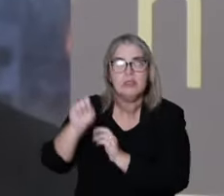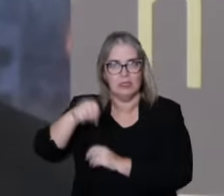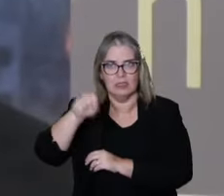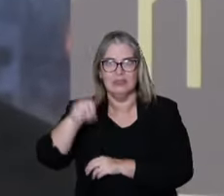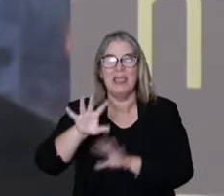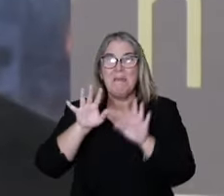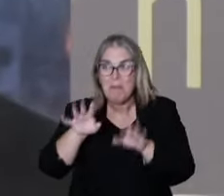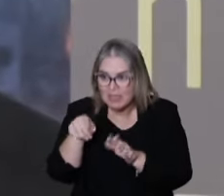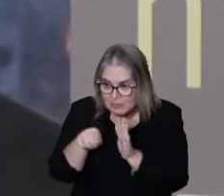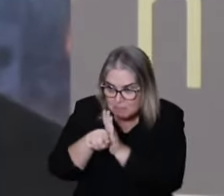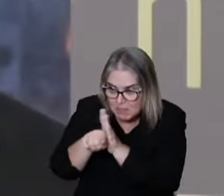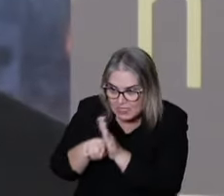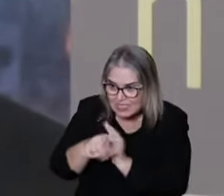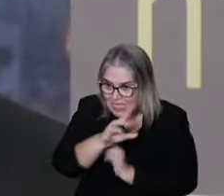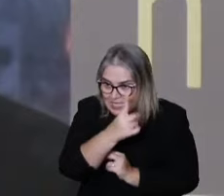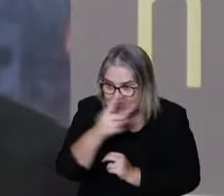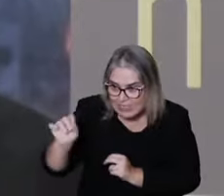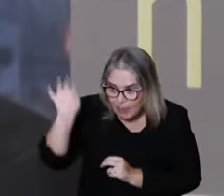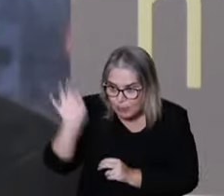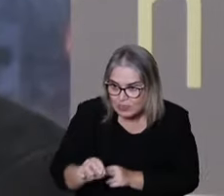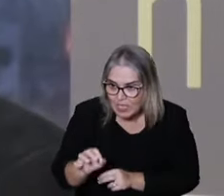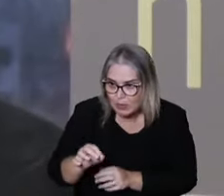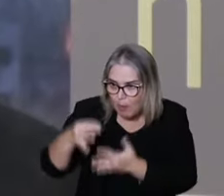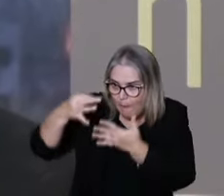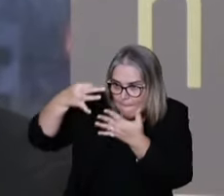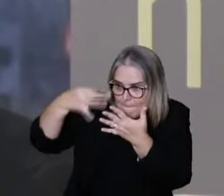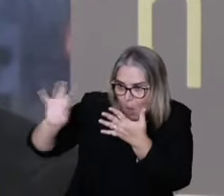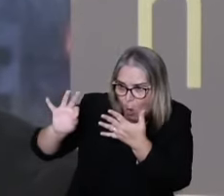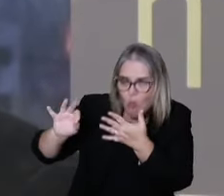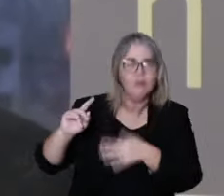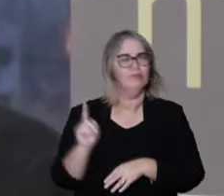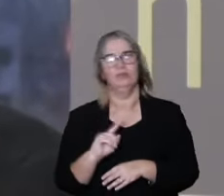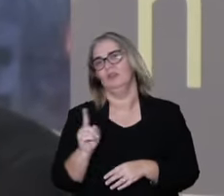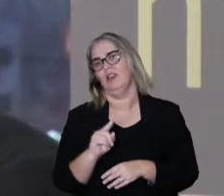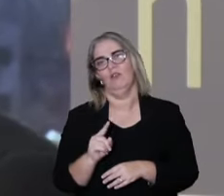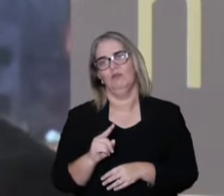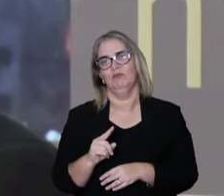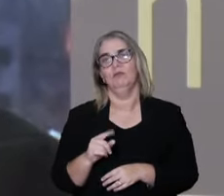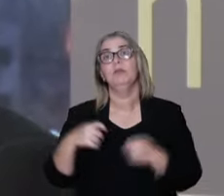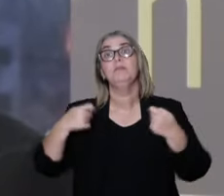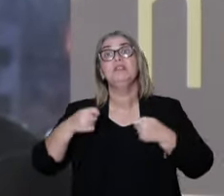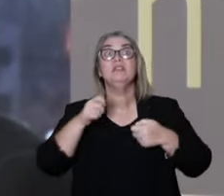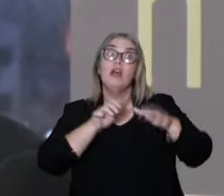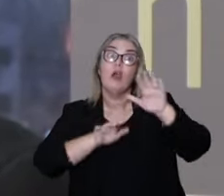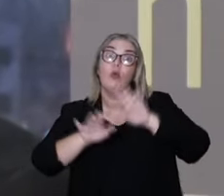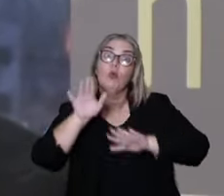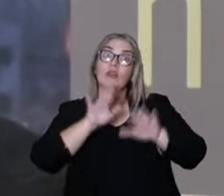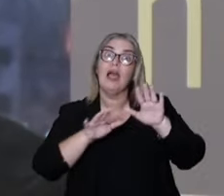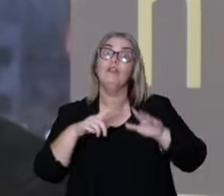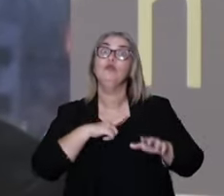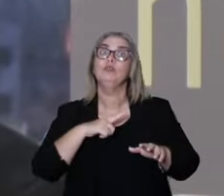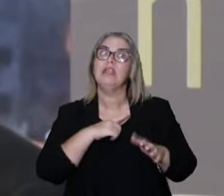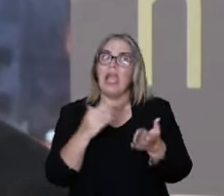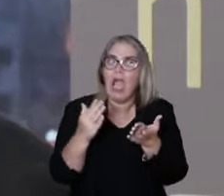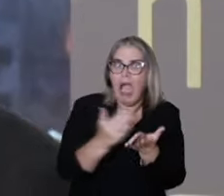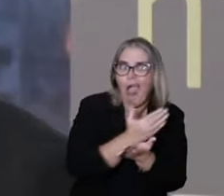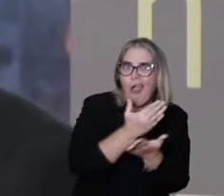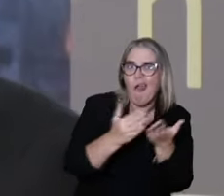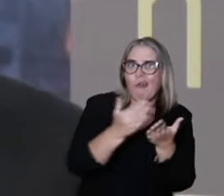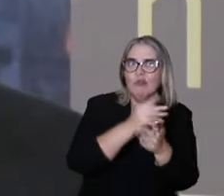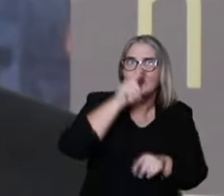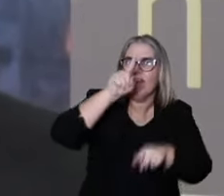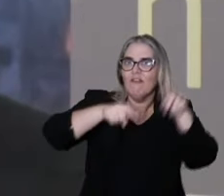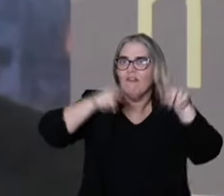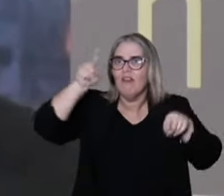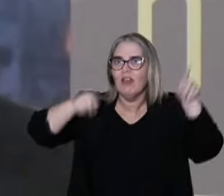this evidence study. Yes, but the last thing, no, it's helpful, but we need to look in a careful way.